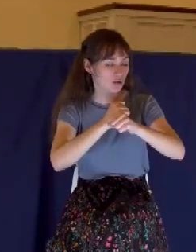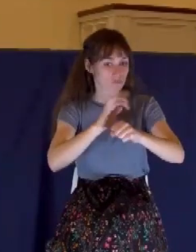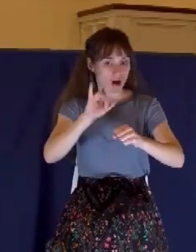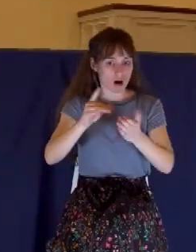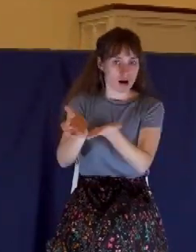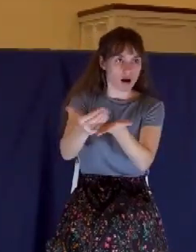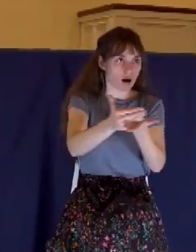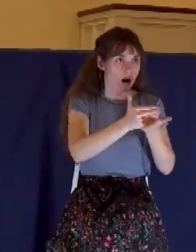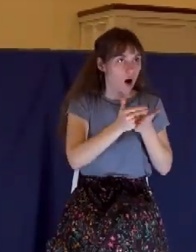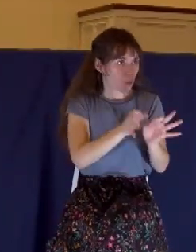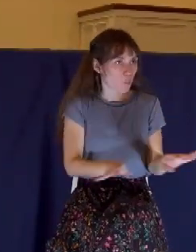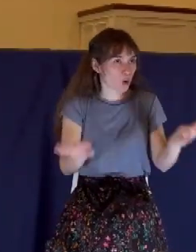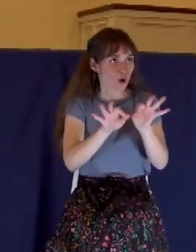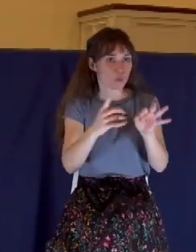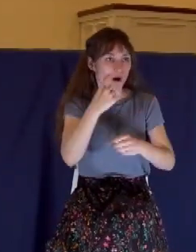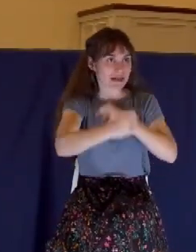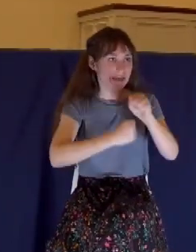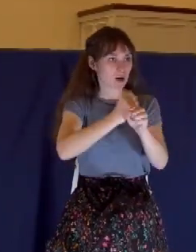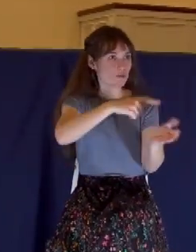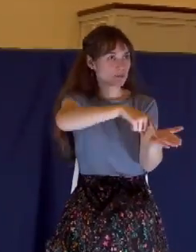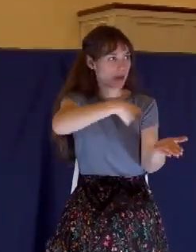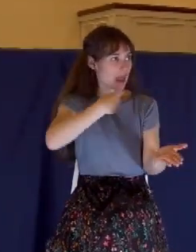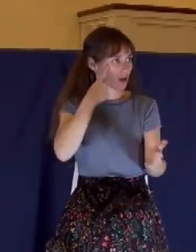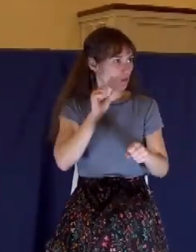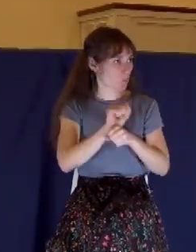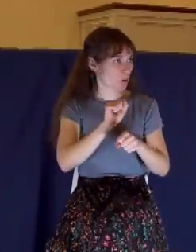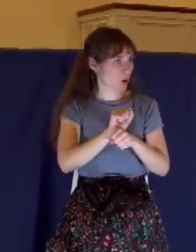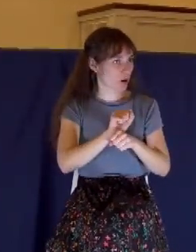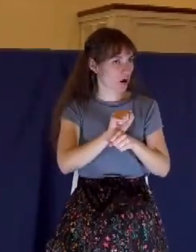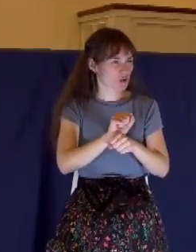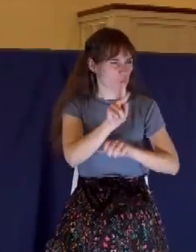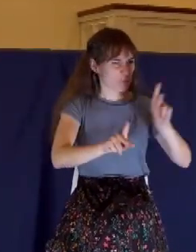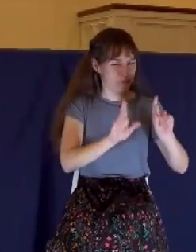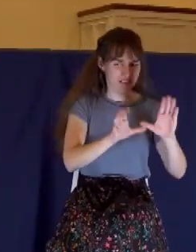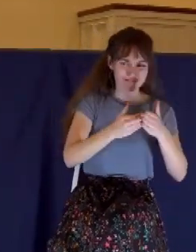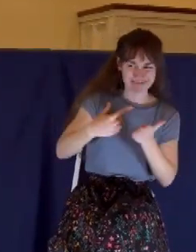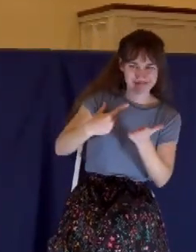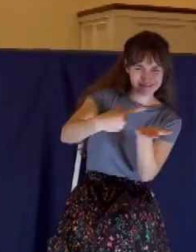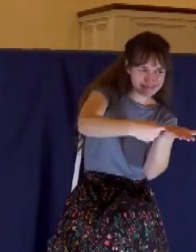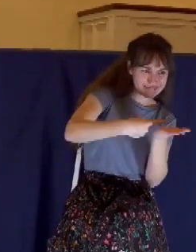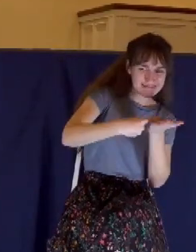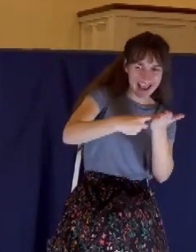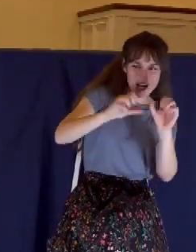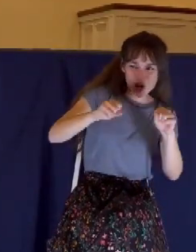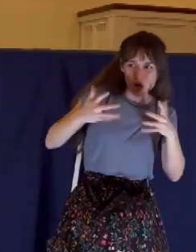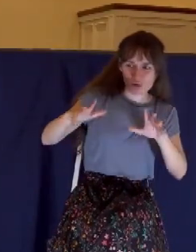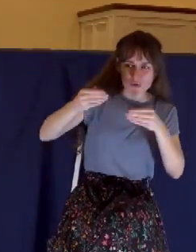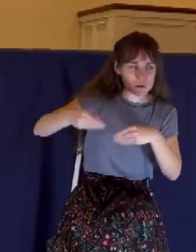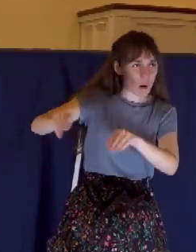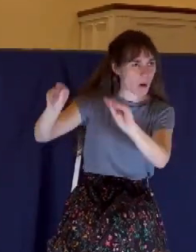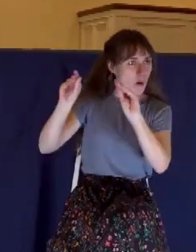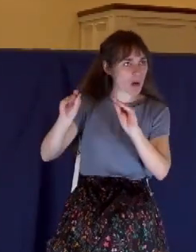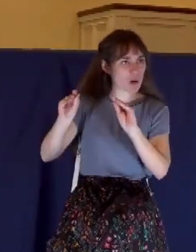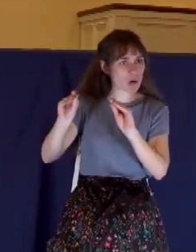this and we could have put it in the money bag and then we could have distributed it to the poor.